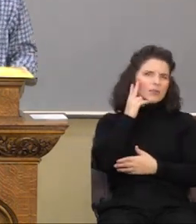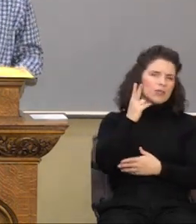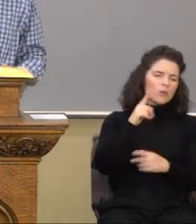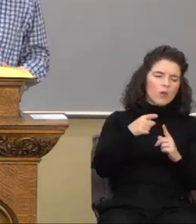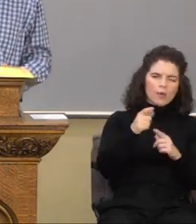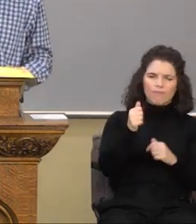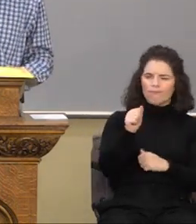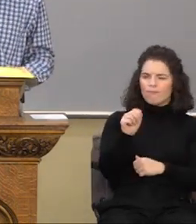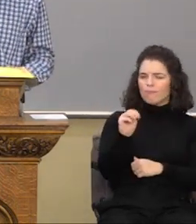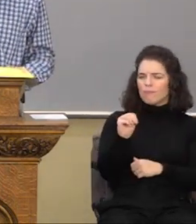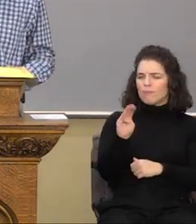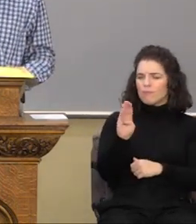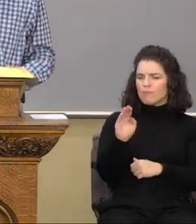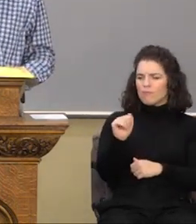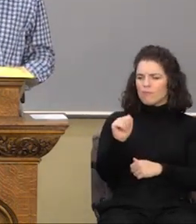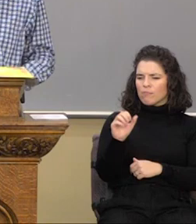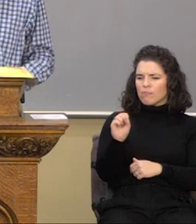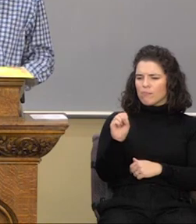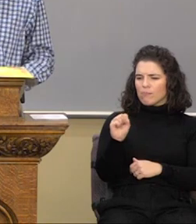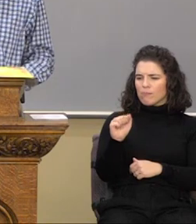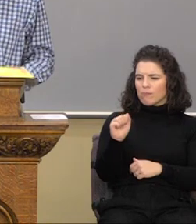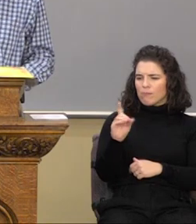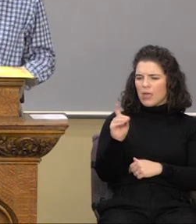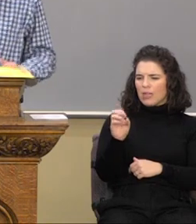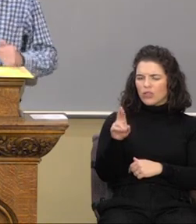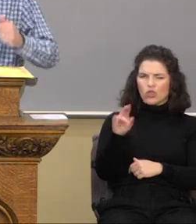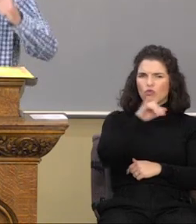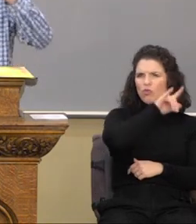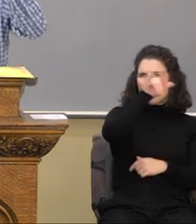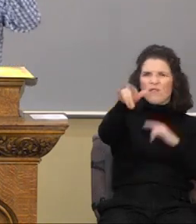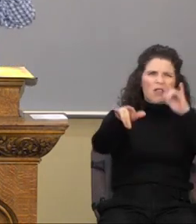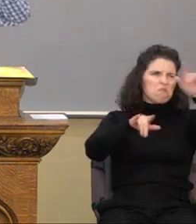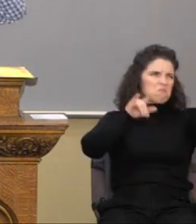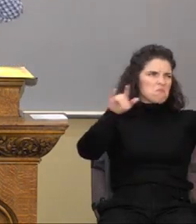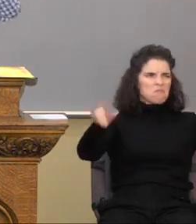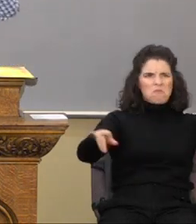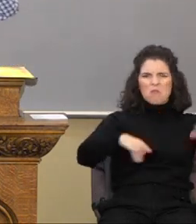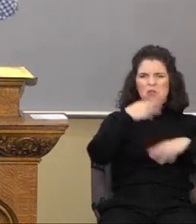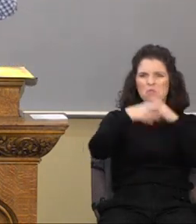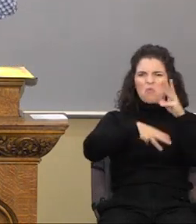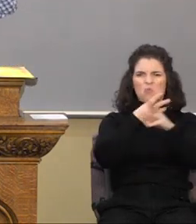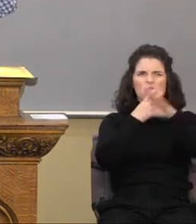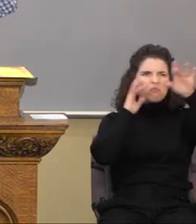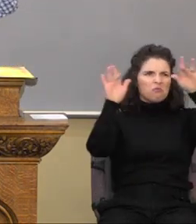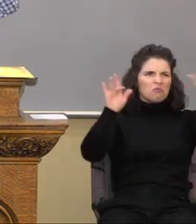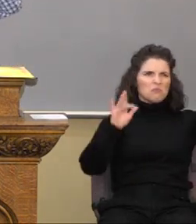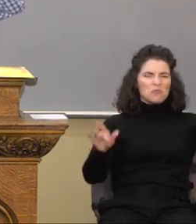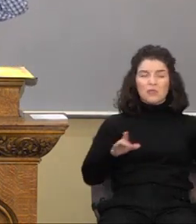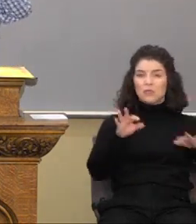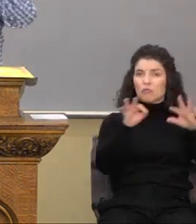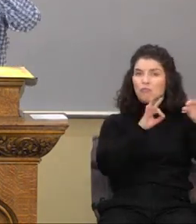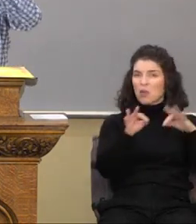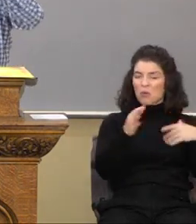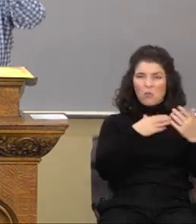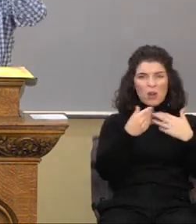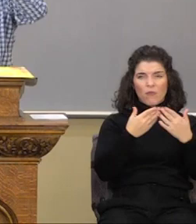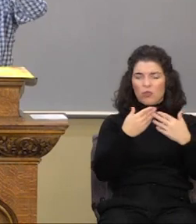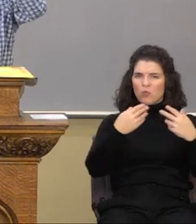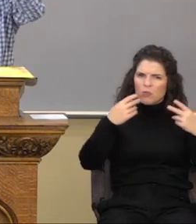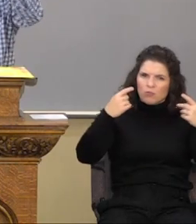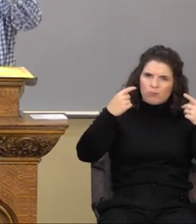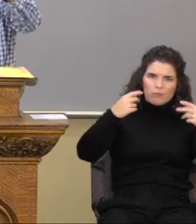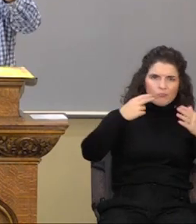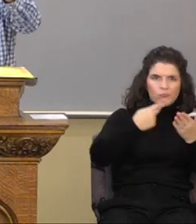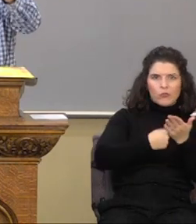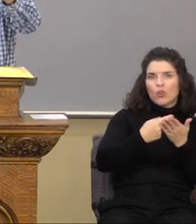place. I remember, I forgot the ambassador, this was years ago, describing whenever there were negotiations